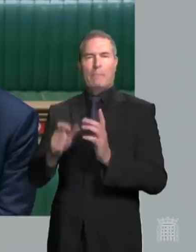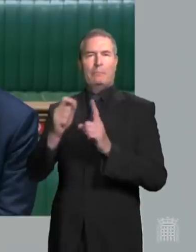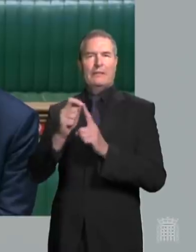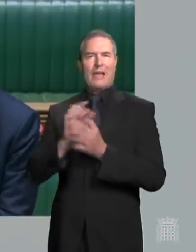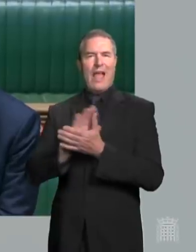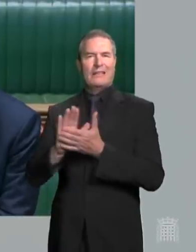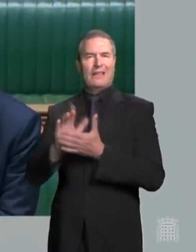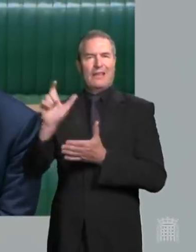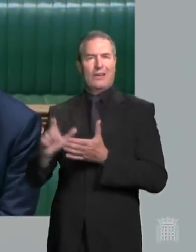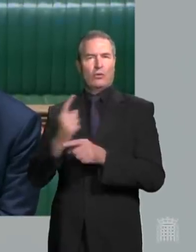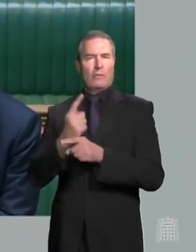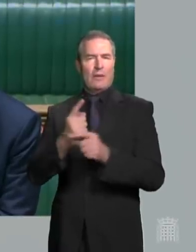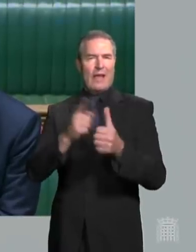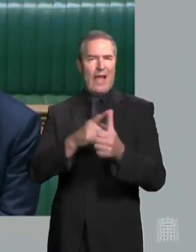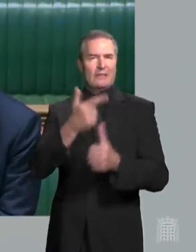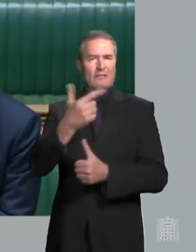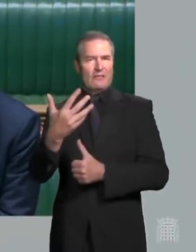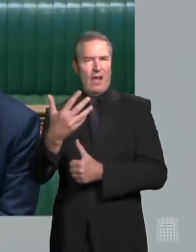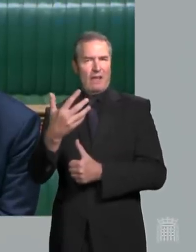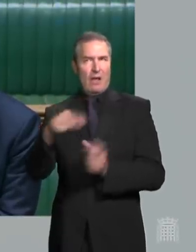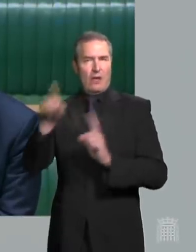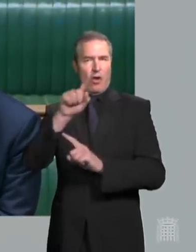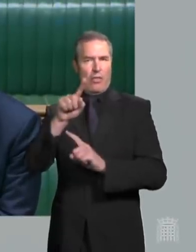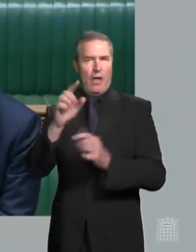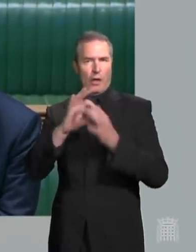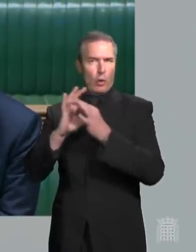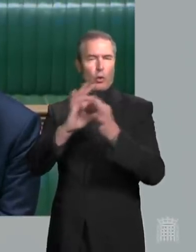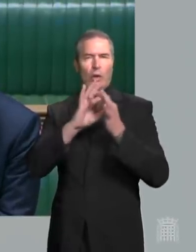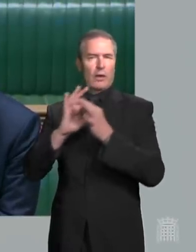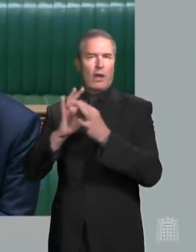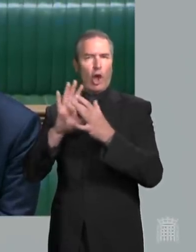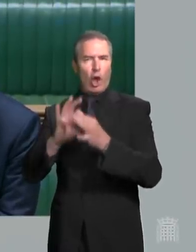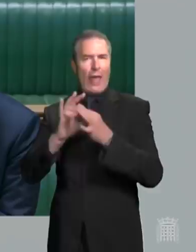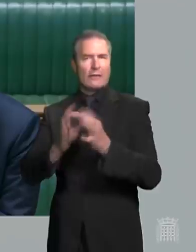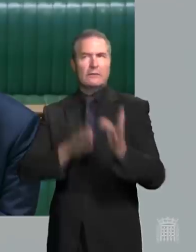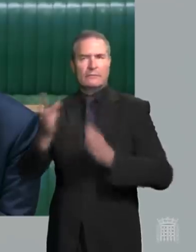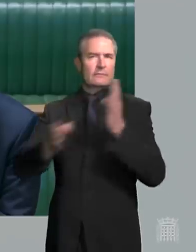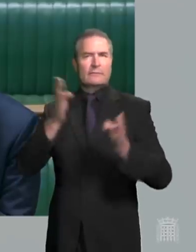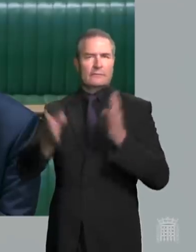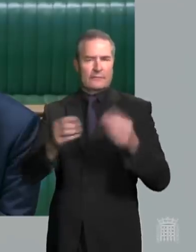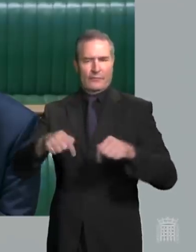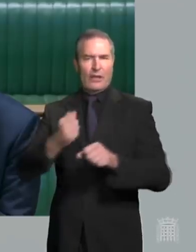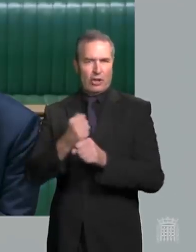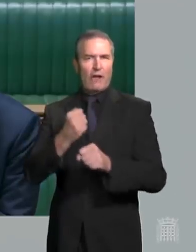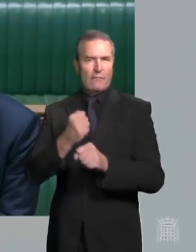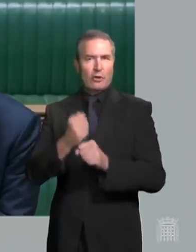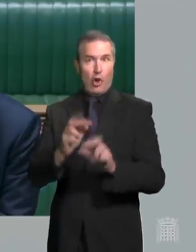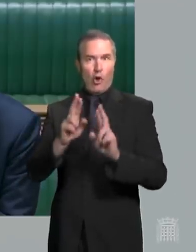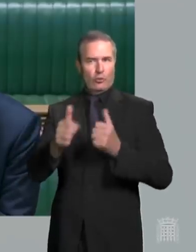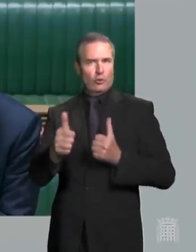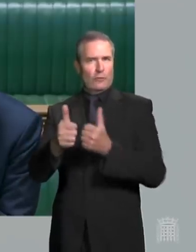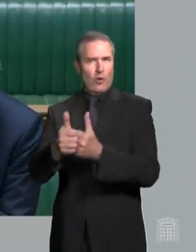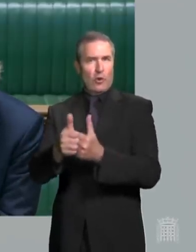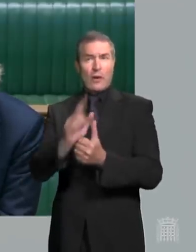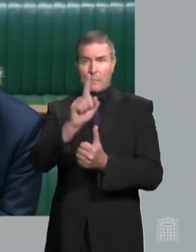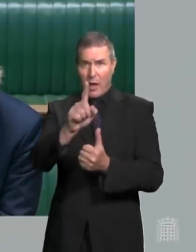the A75 and other great features of union connectivity, which this government hopes to support. But we've